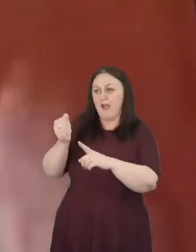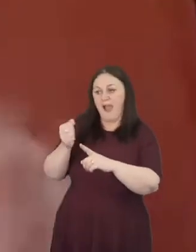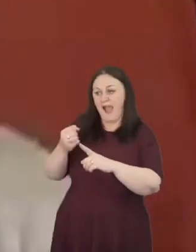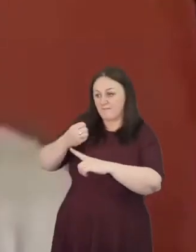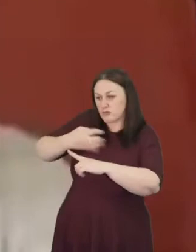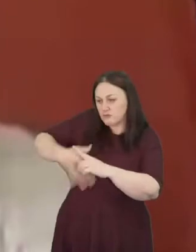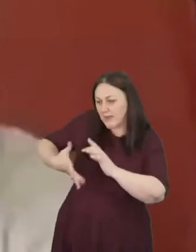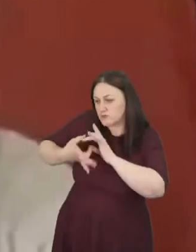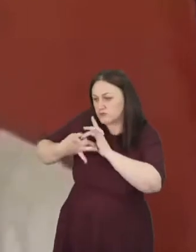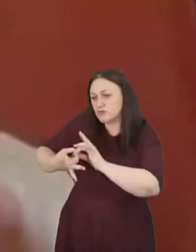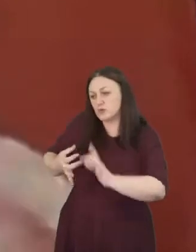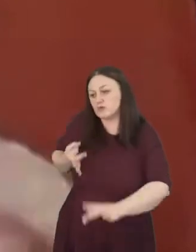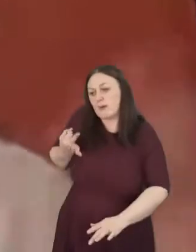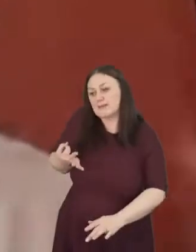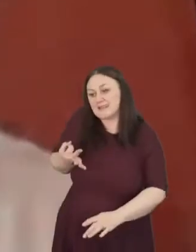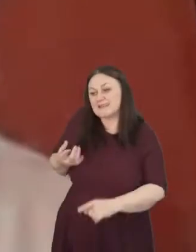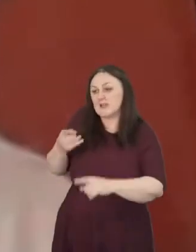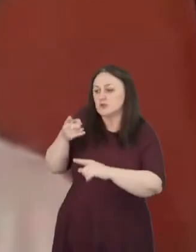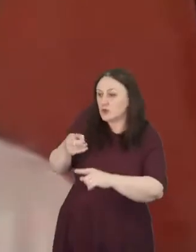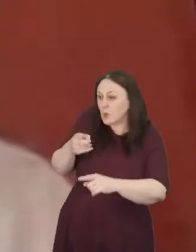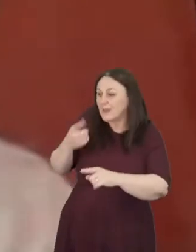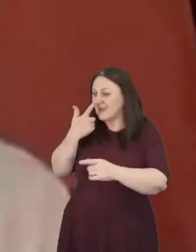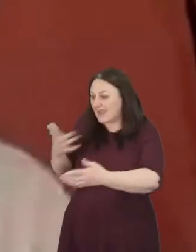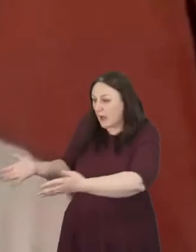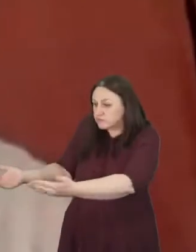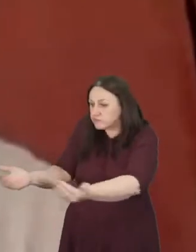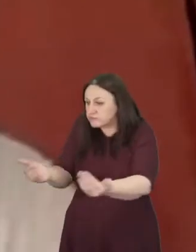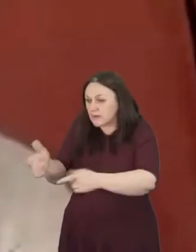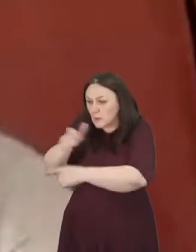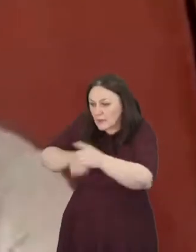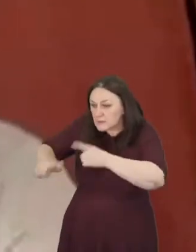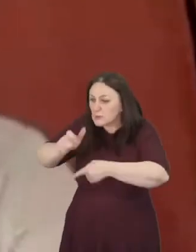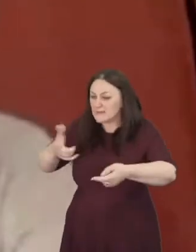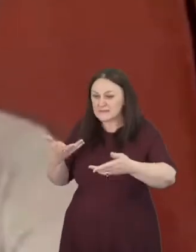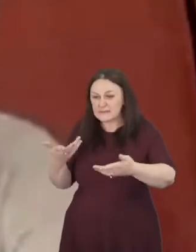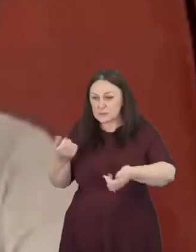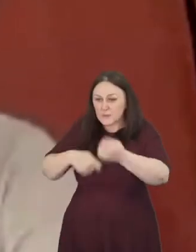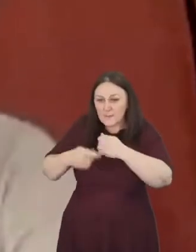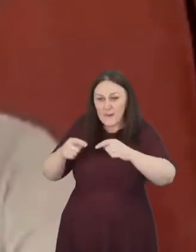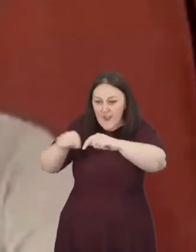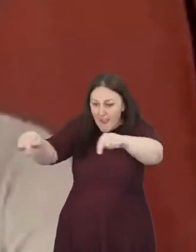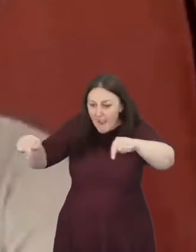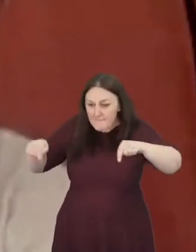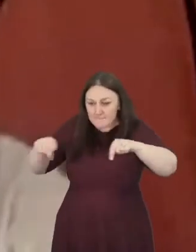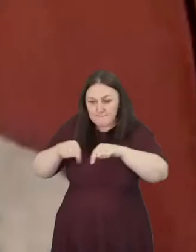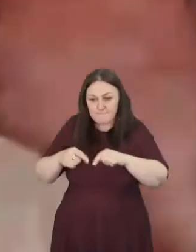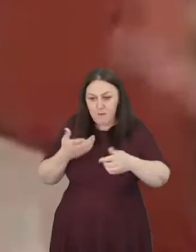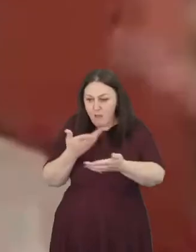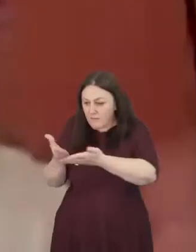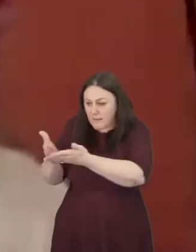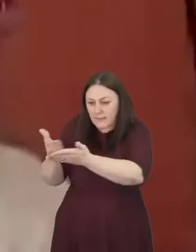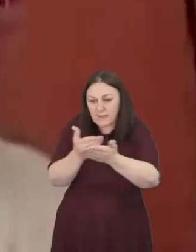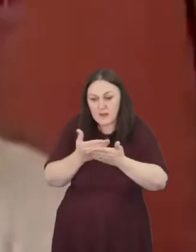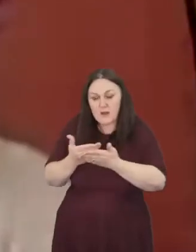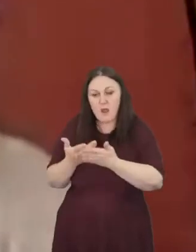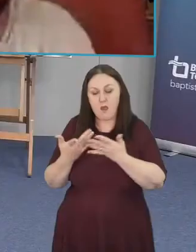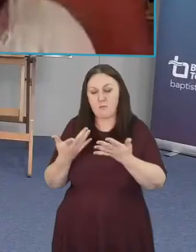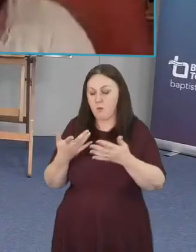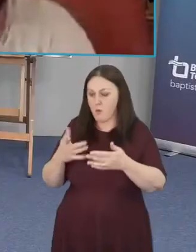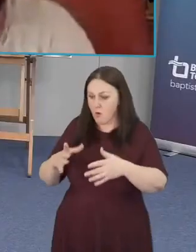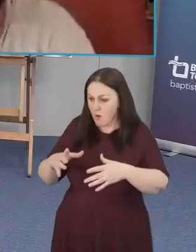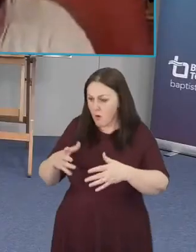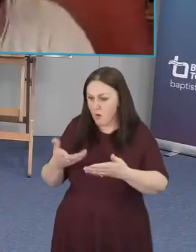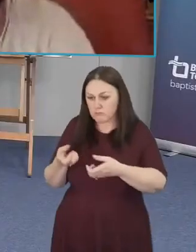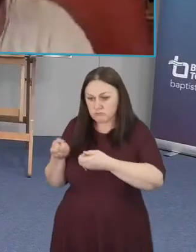organize block cleanups and food distribution uh for for for our youth that's provided you know city